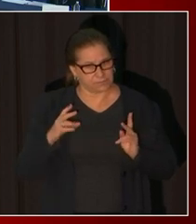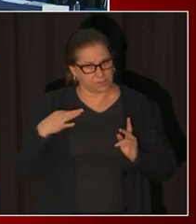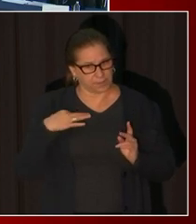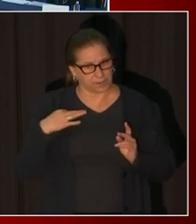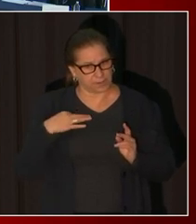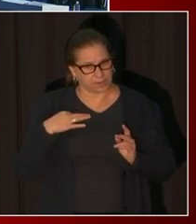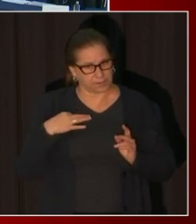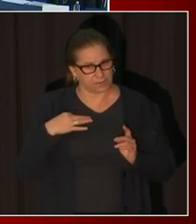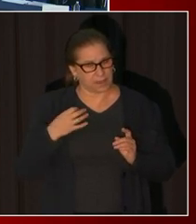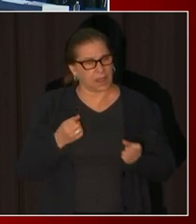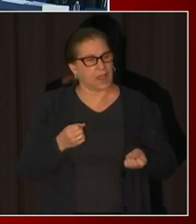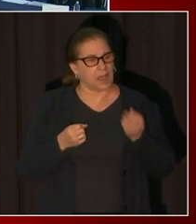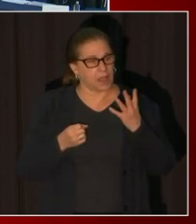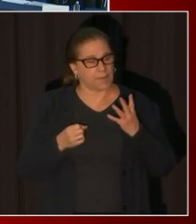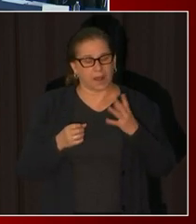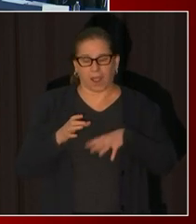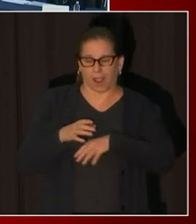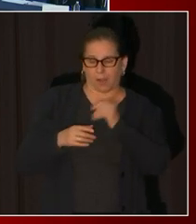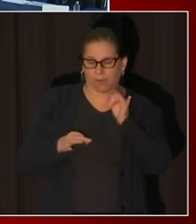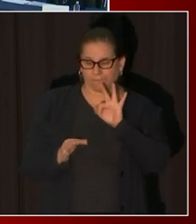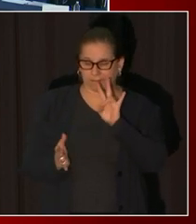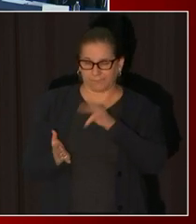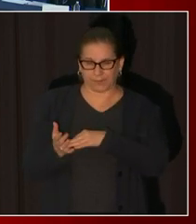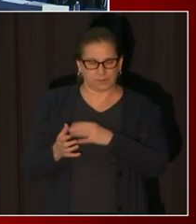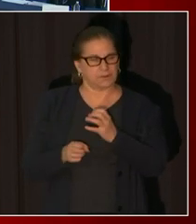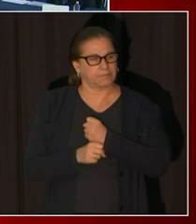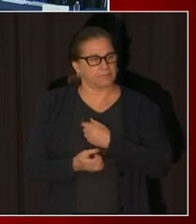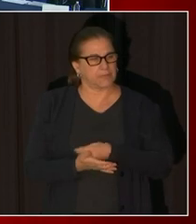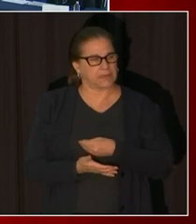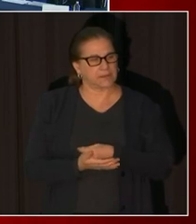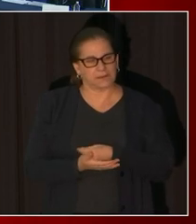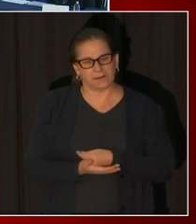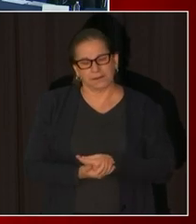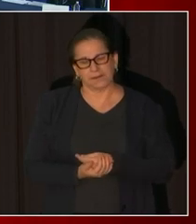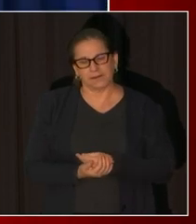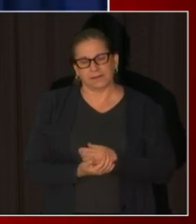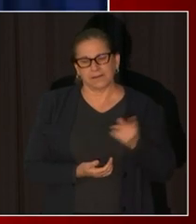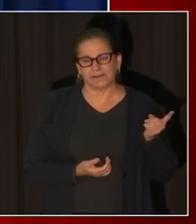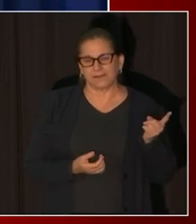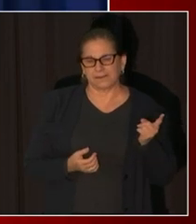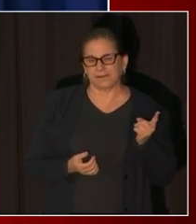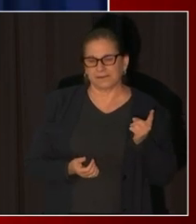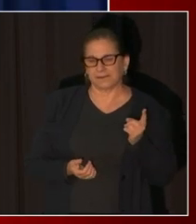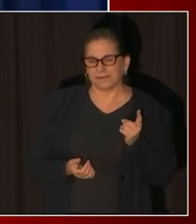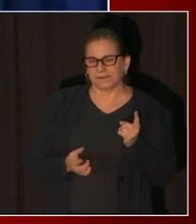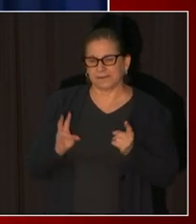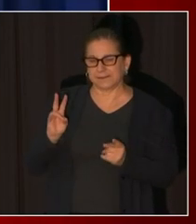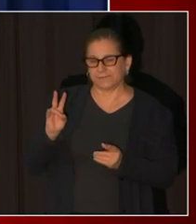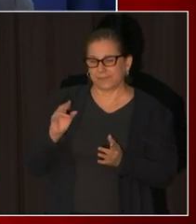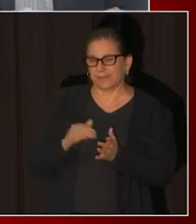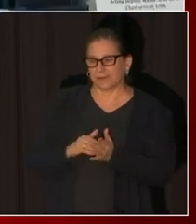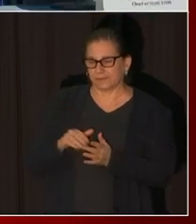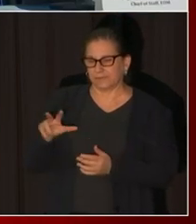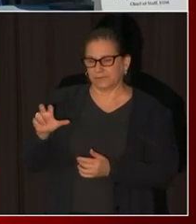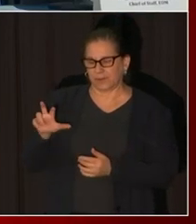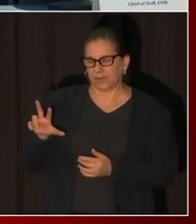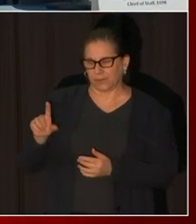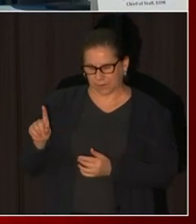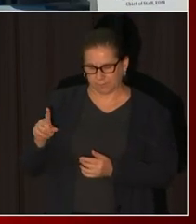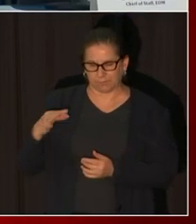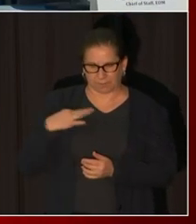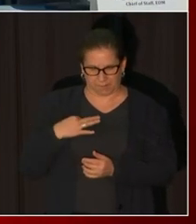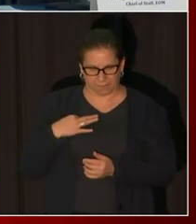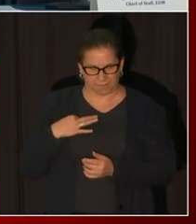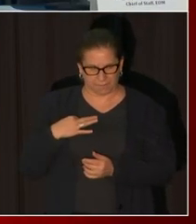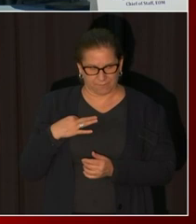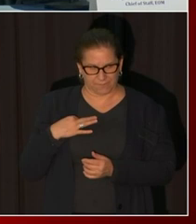331 uh applications uh and so what we've done is we've gone through a process by which we're notifying